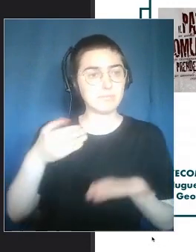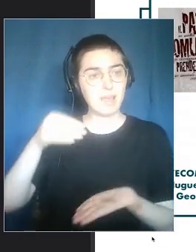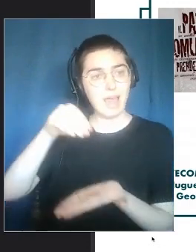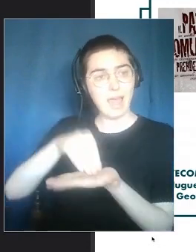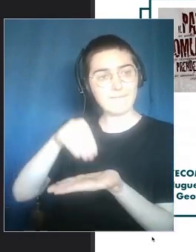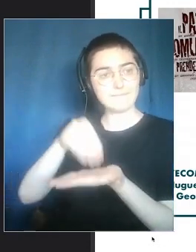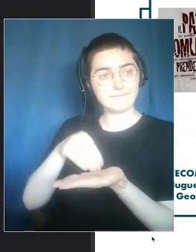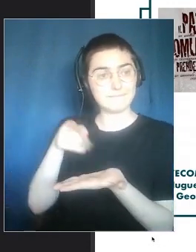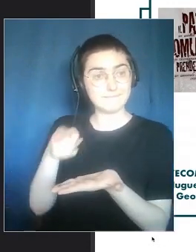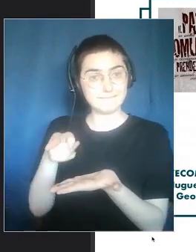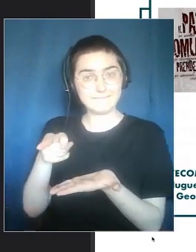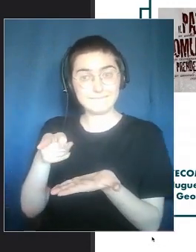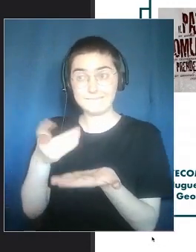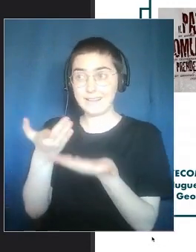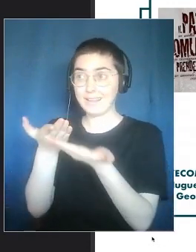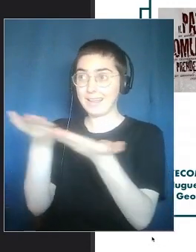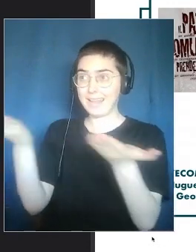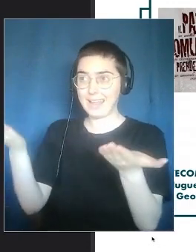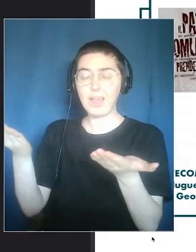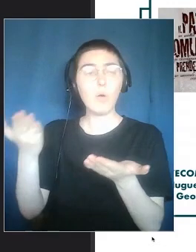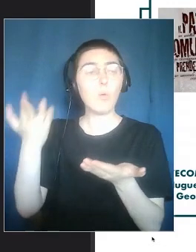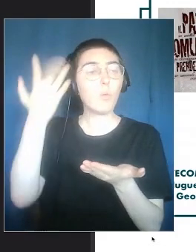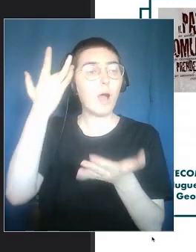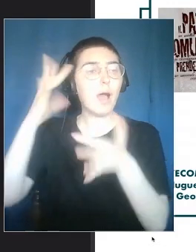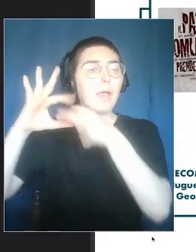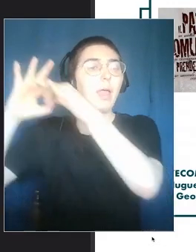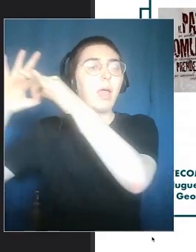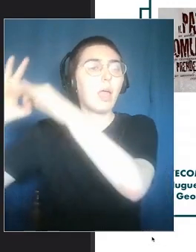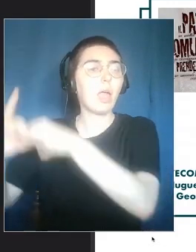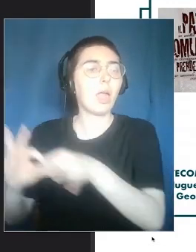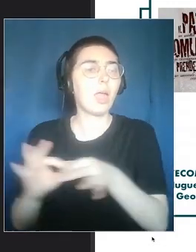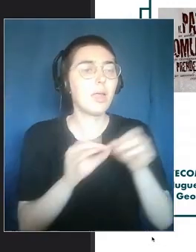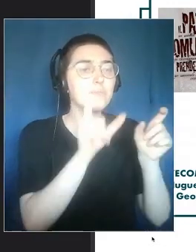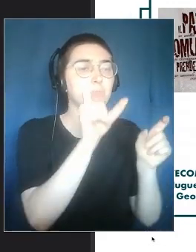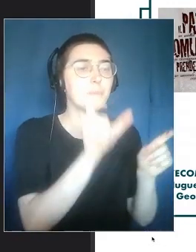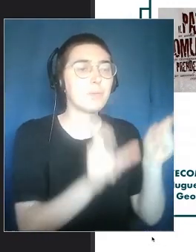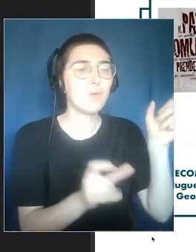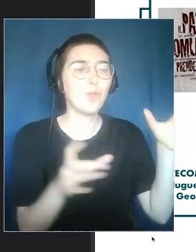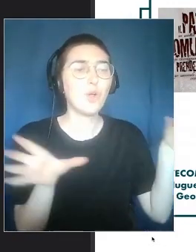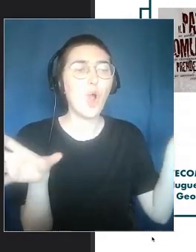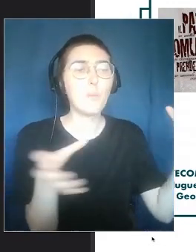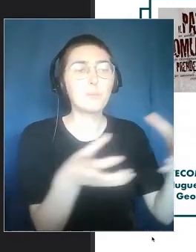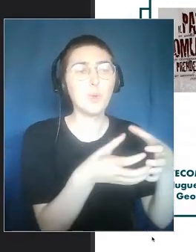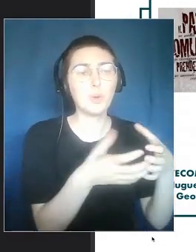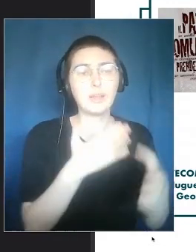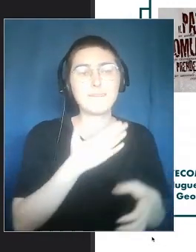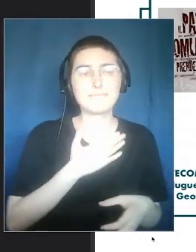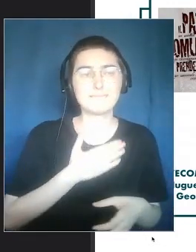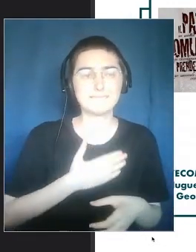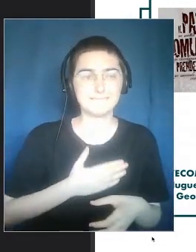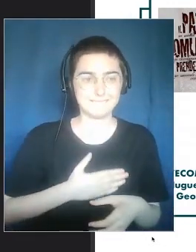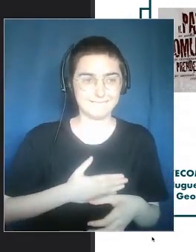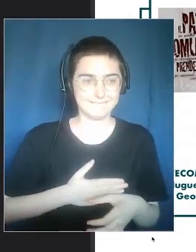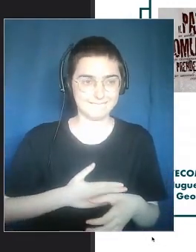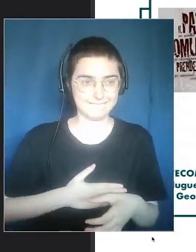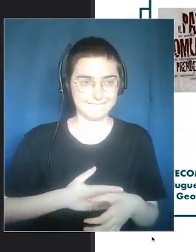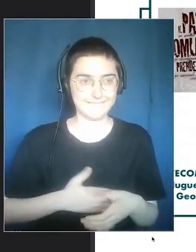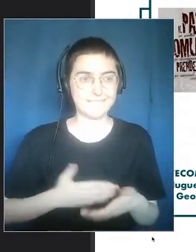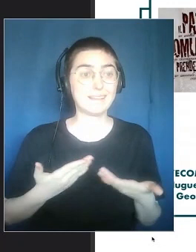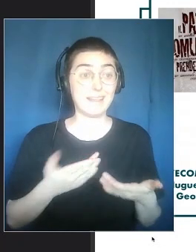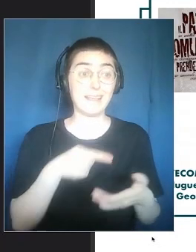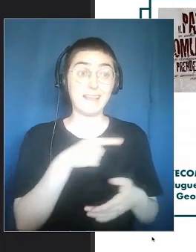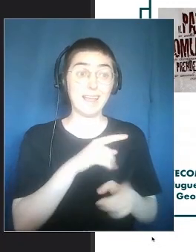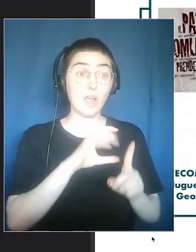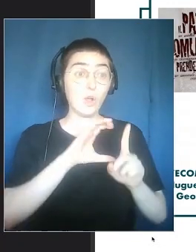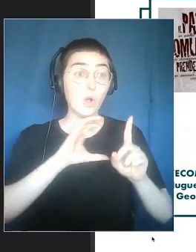are a relationship with a community. In this case, the eco